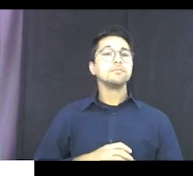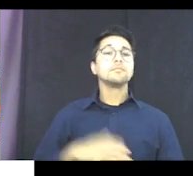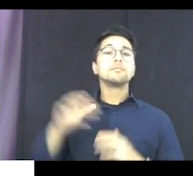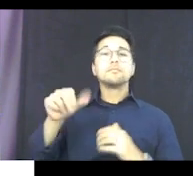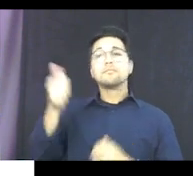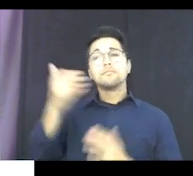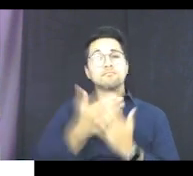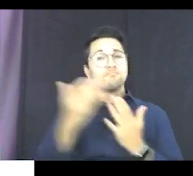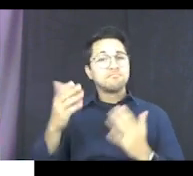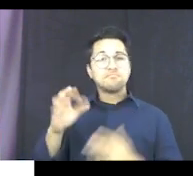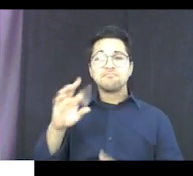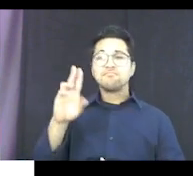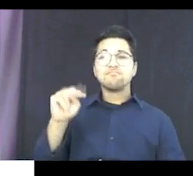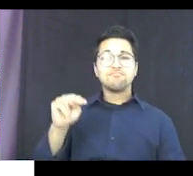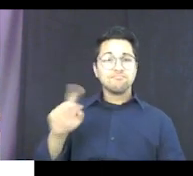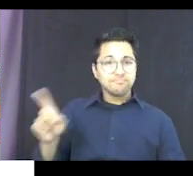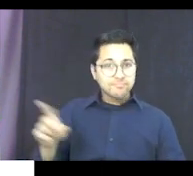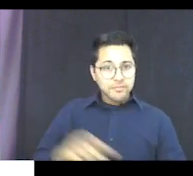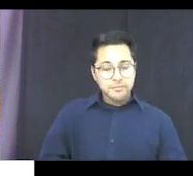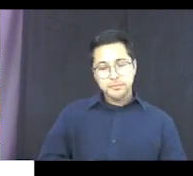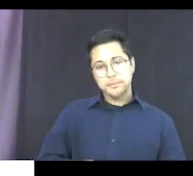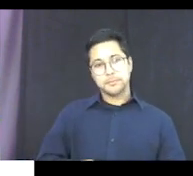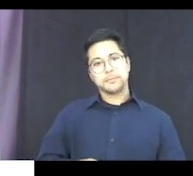Some other things that are fun to use.